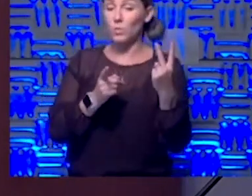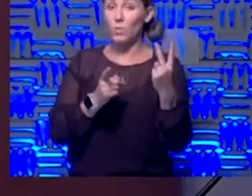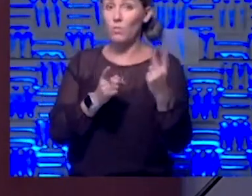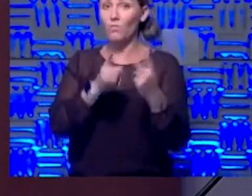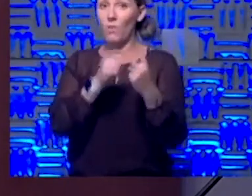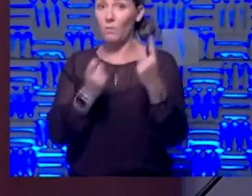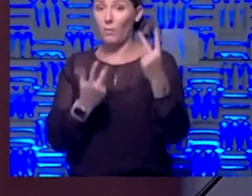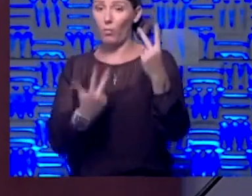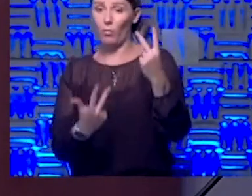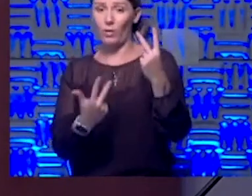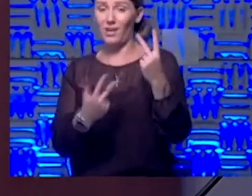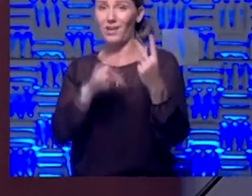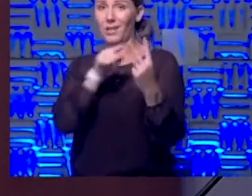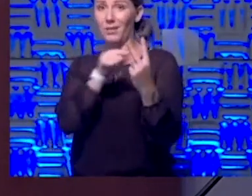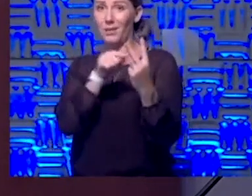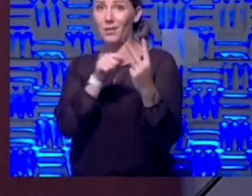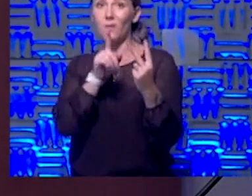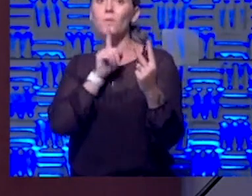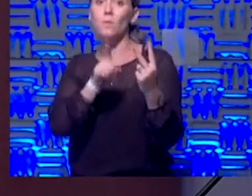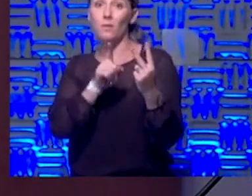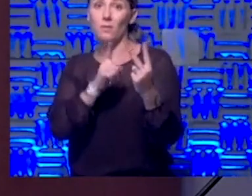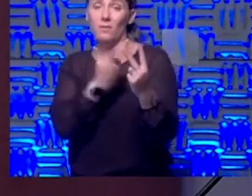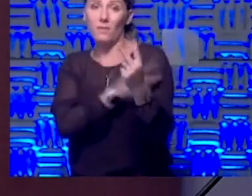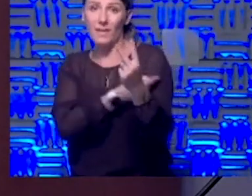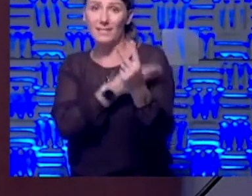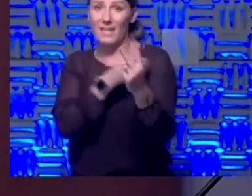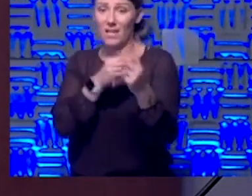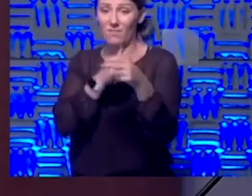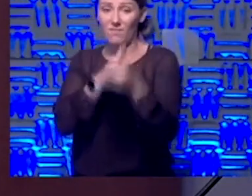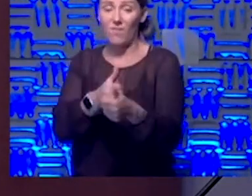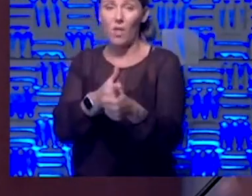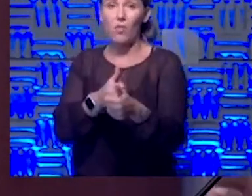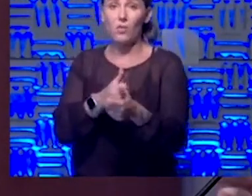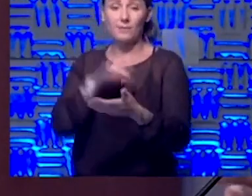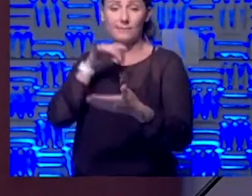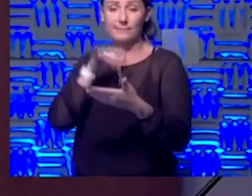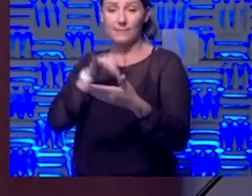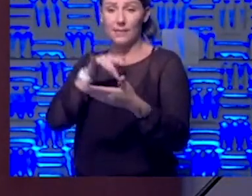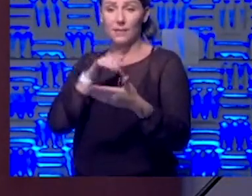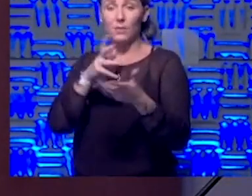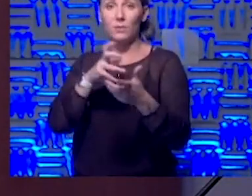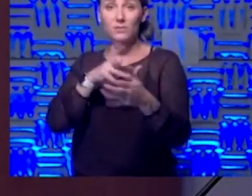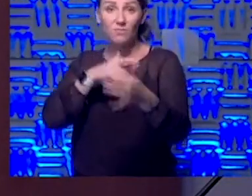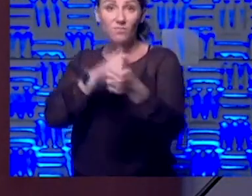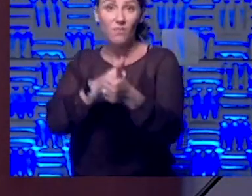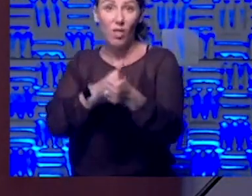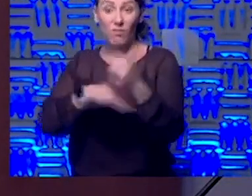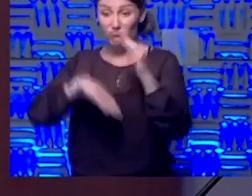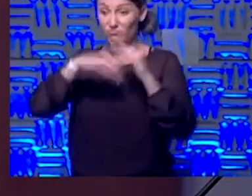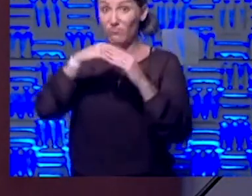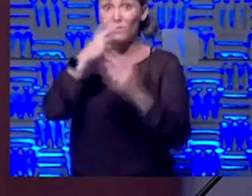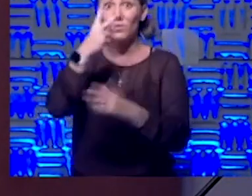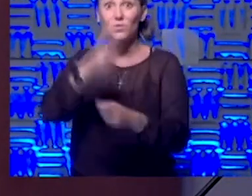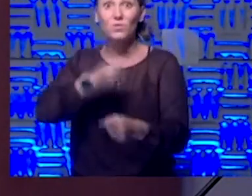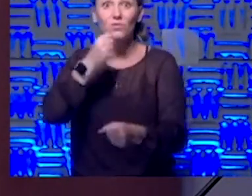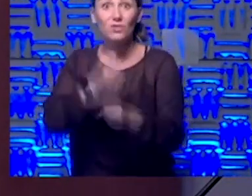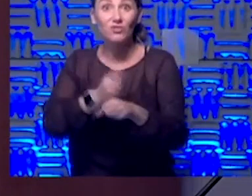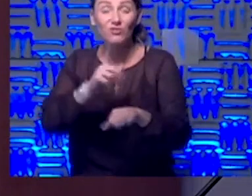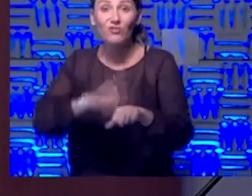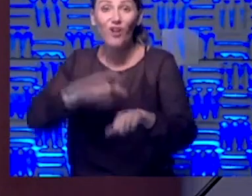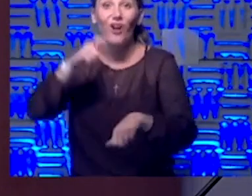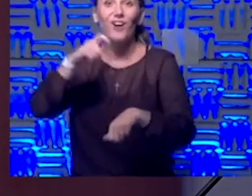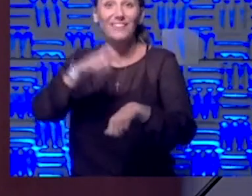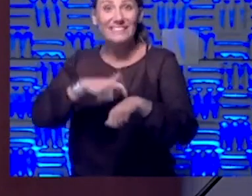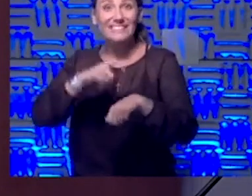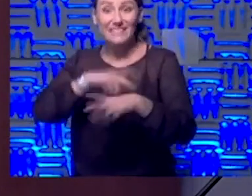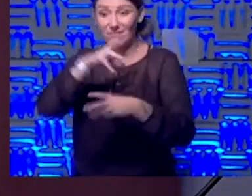and we'll need to follow you afterwards. The study wants to follow you up to two years. That's a long time to be